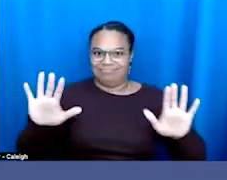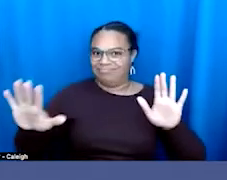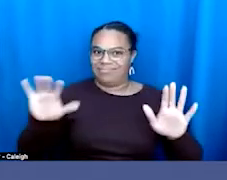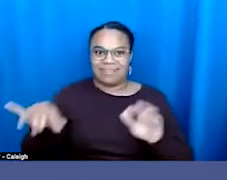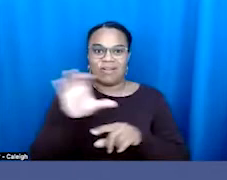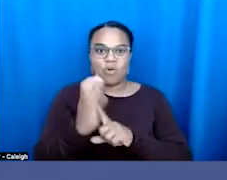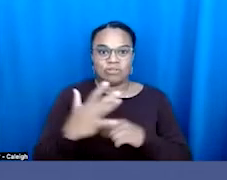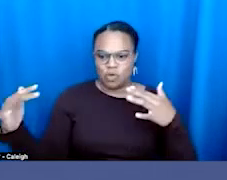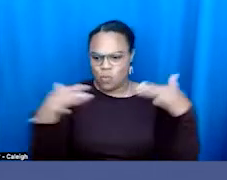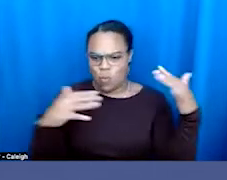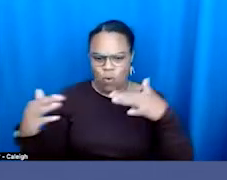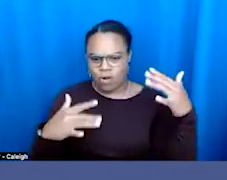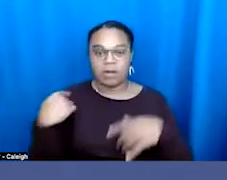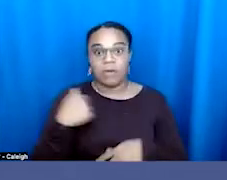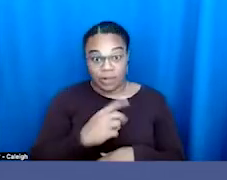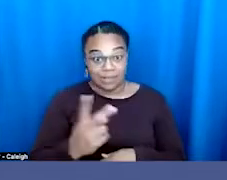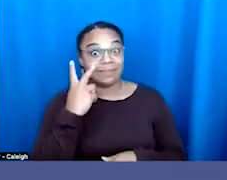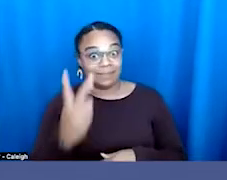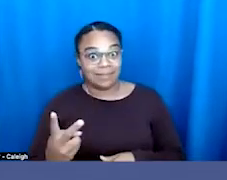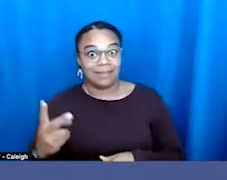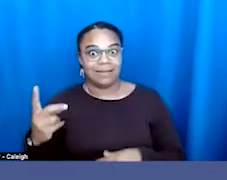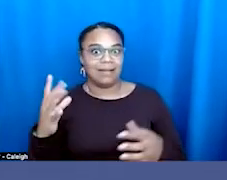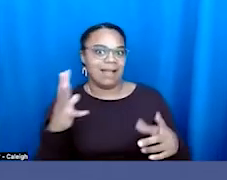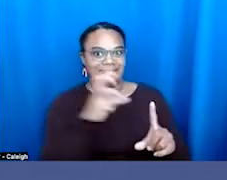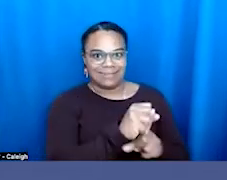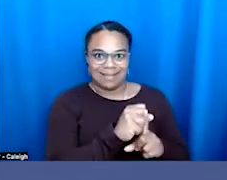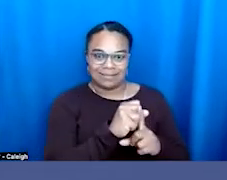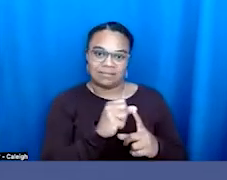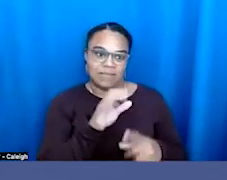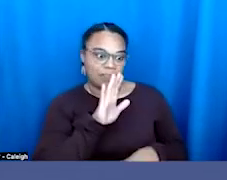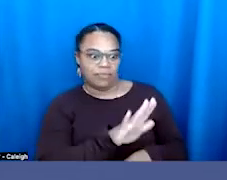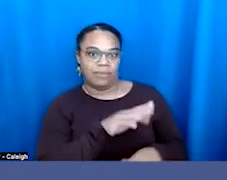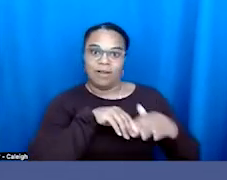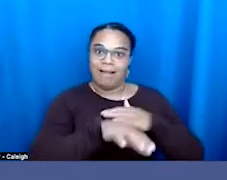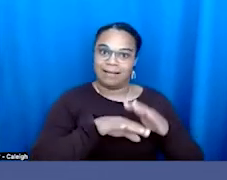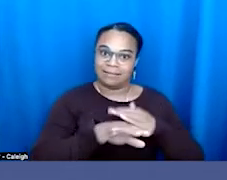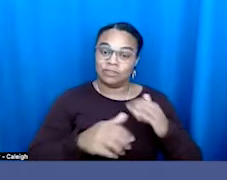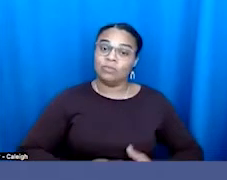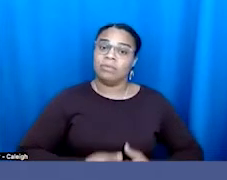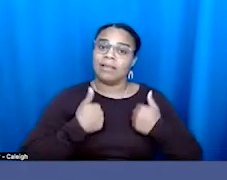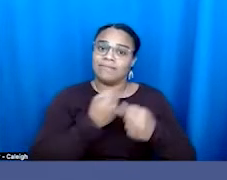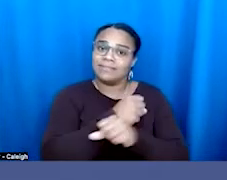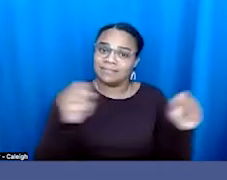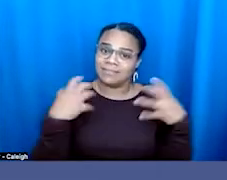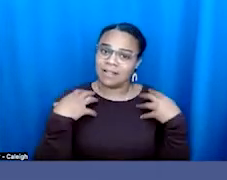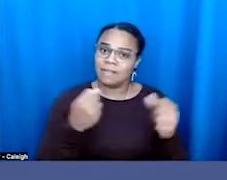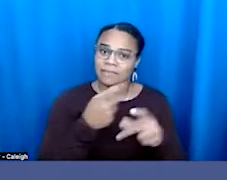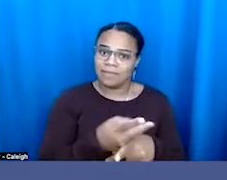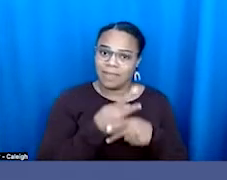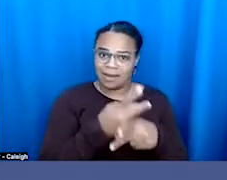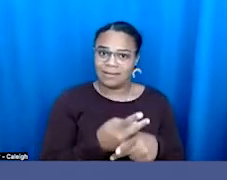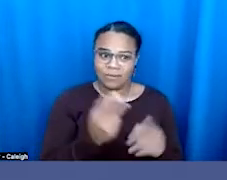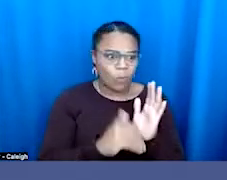described attacks on access to lifesaving health care on a consistent basis. We had a bill last year